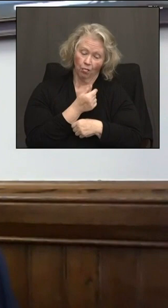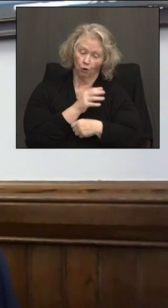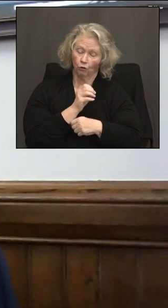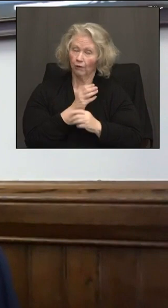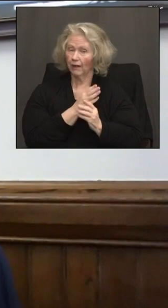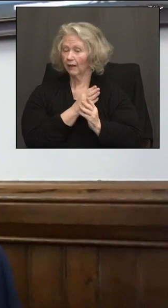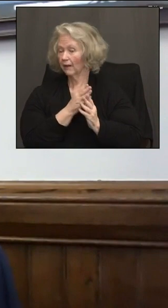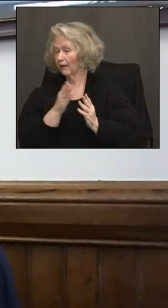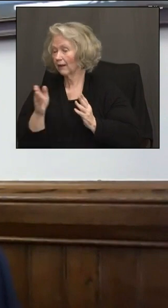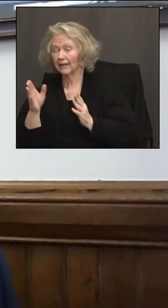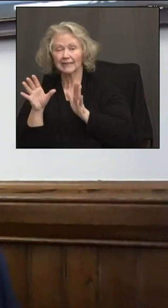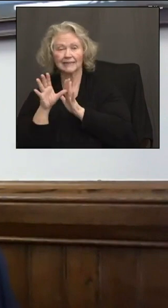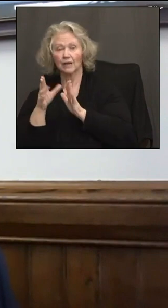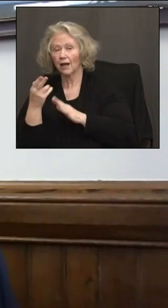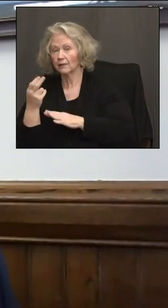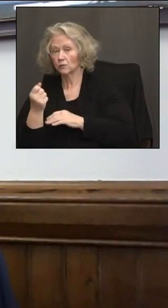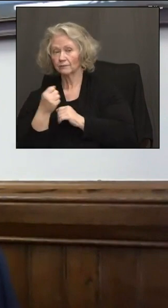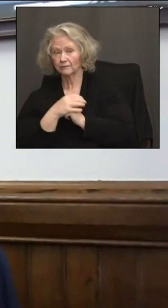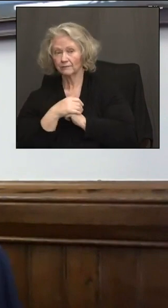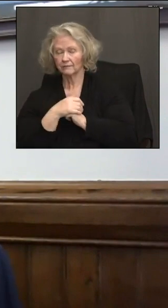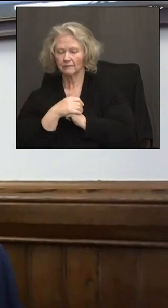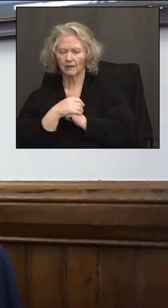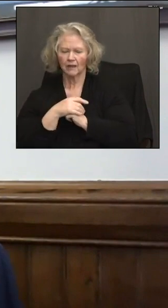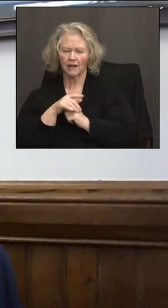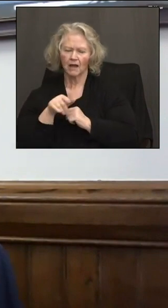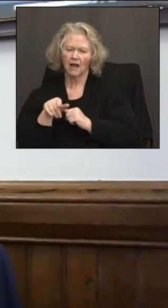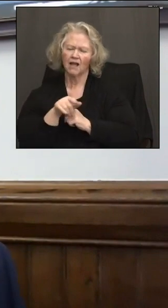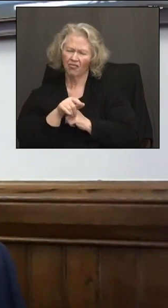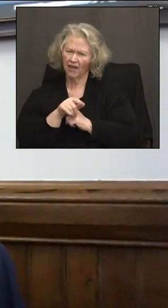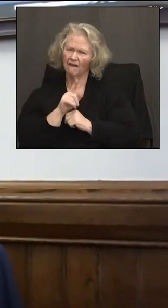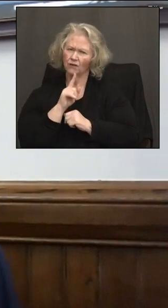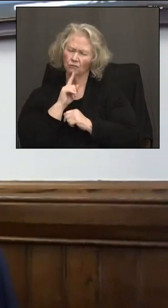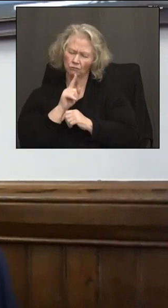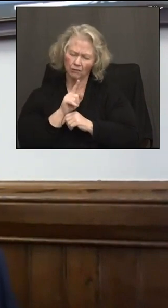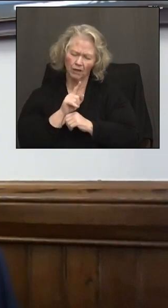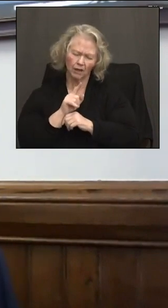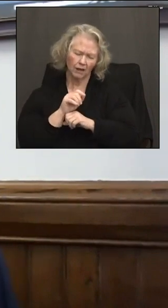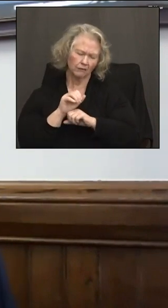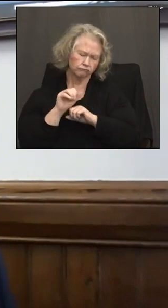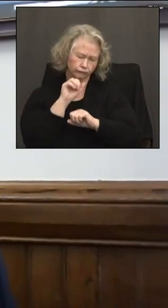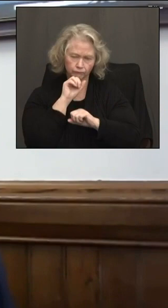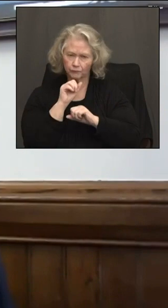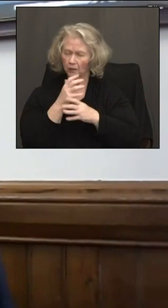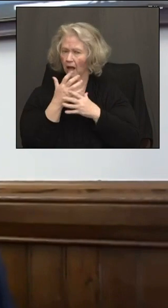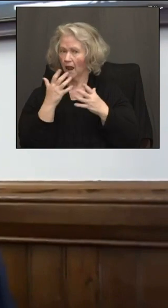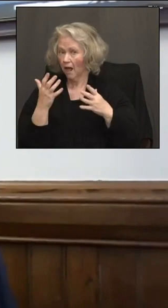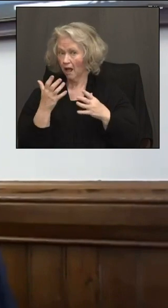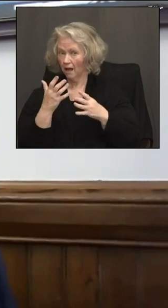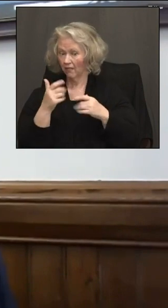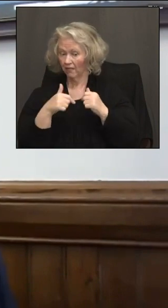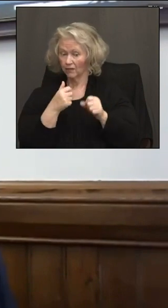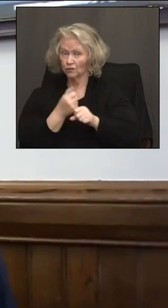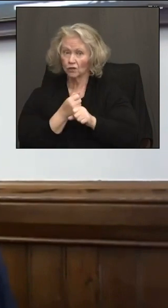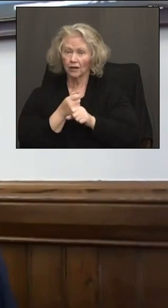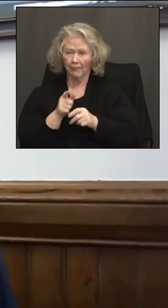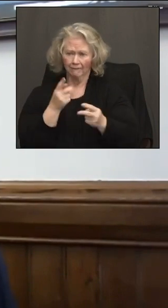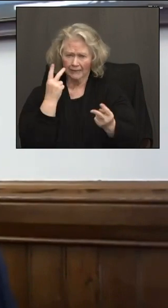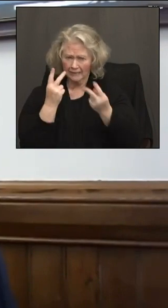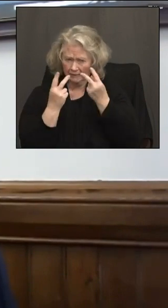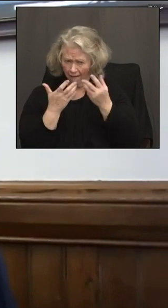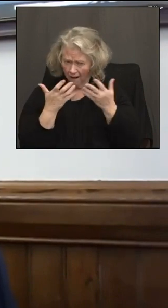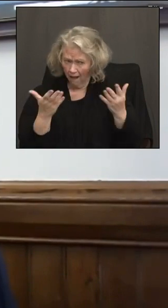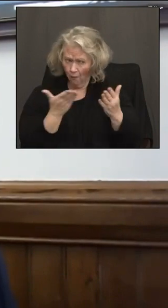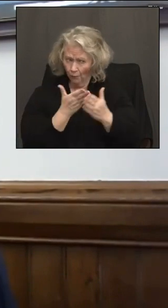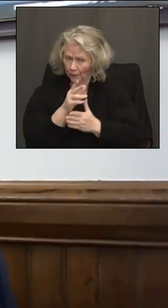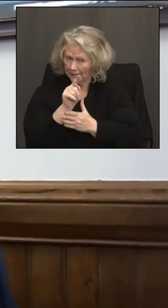seniors in high school who really have gone through a lot this year. They've seen a lot, both on TV in terms of